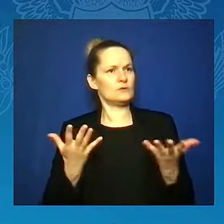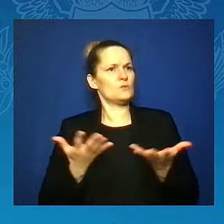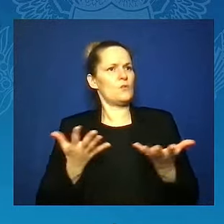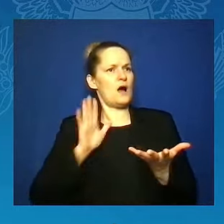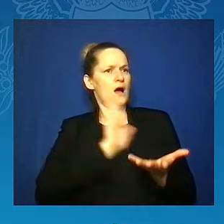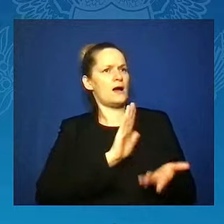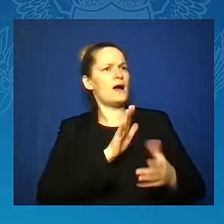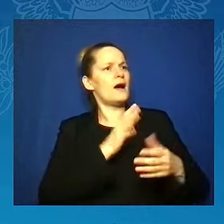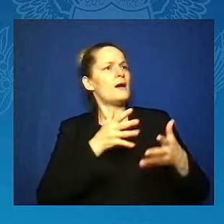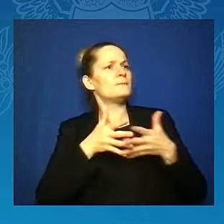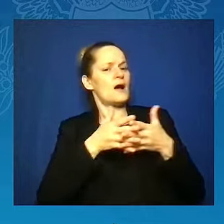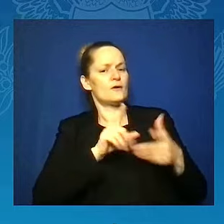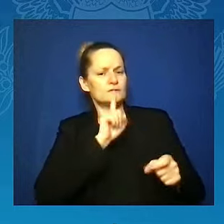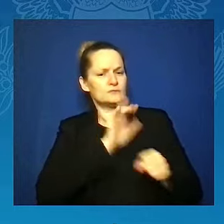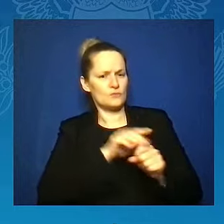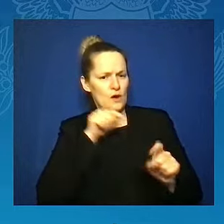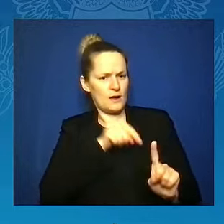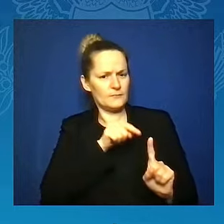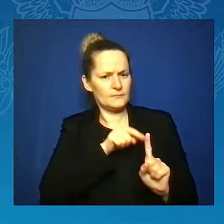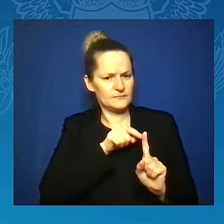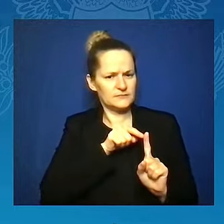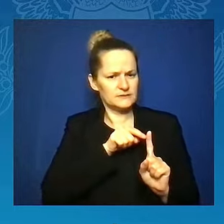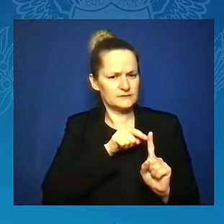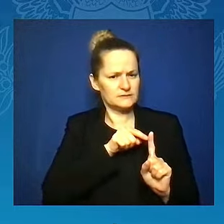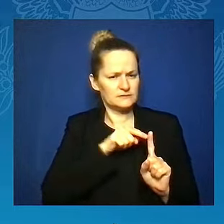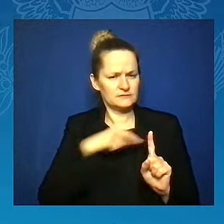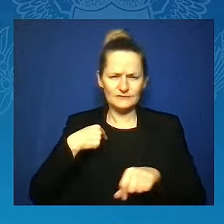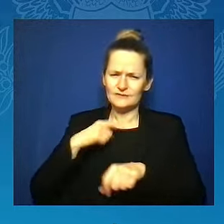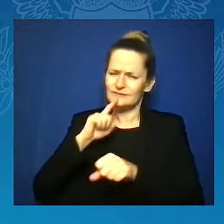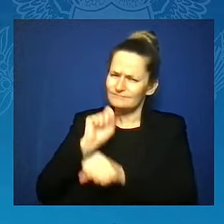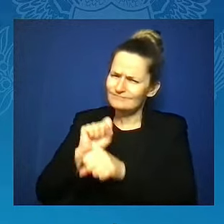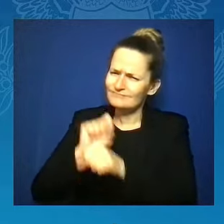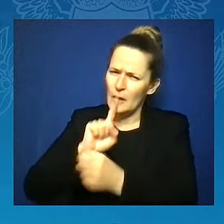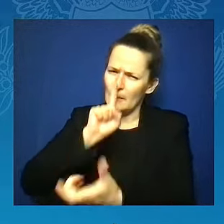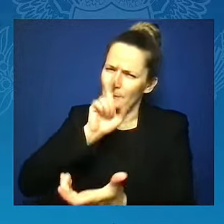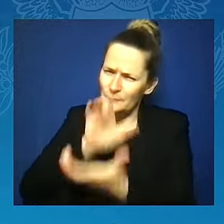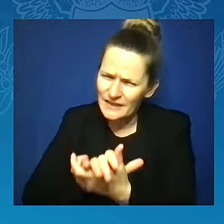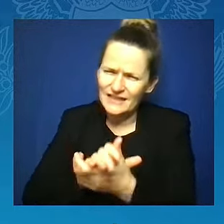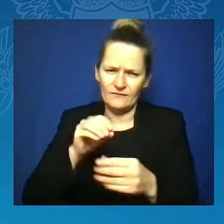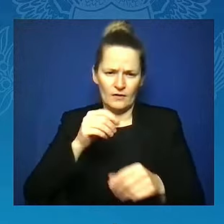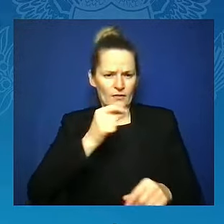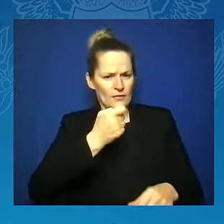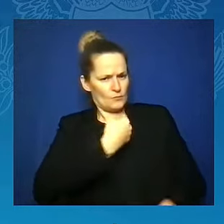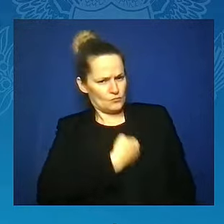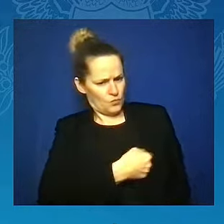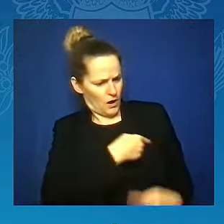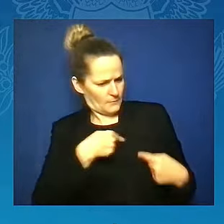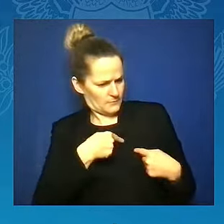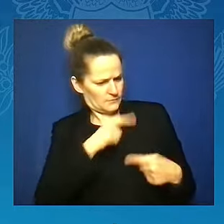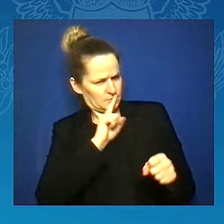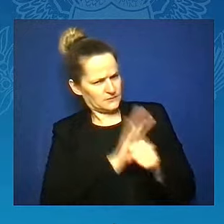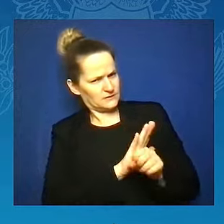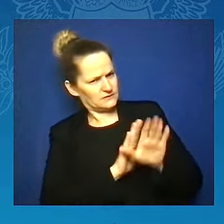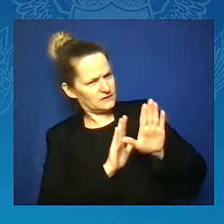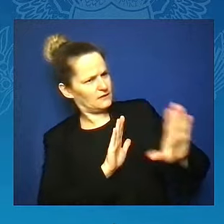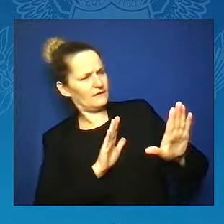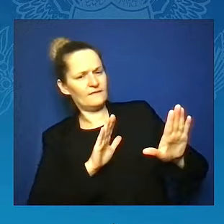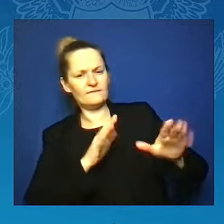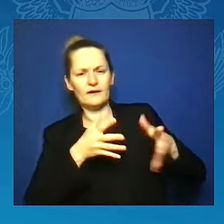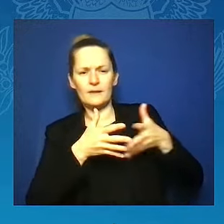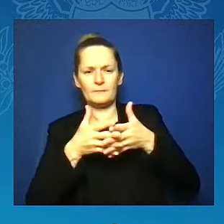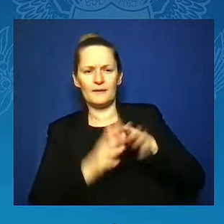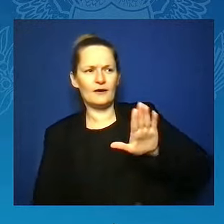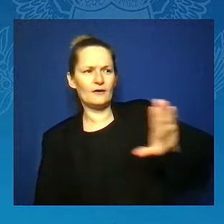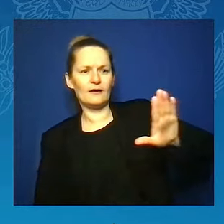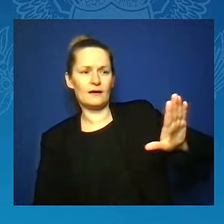in the promise of America. A promise of freedom, opportunity, and